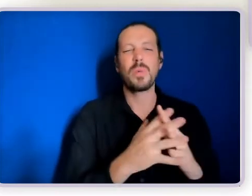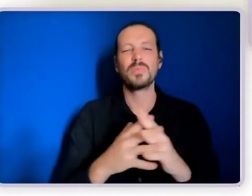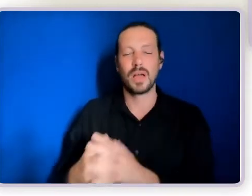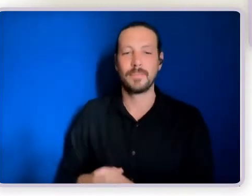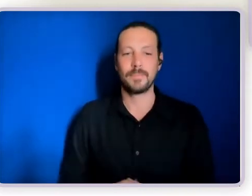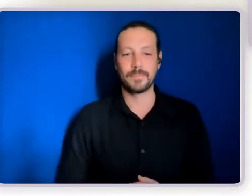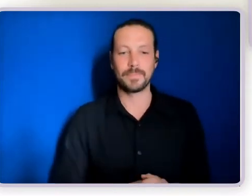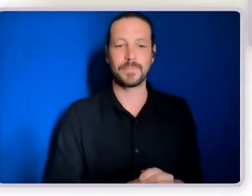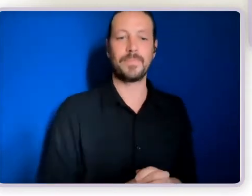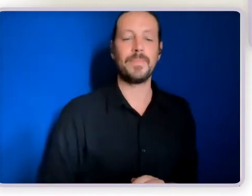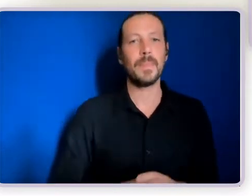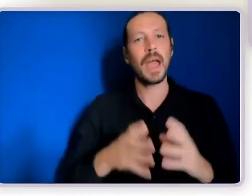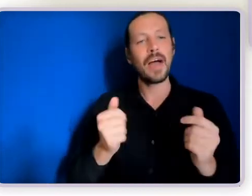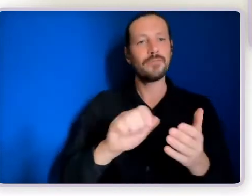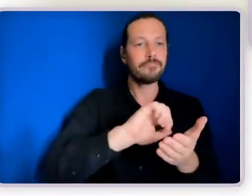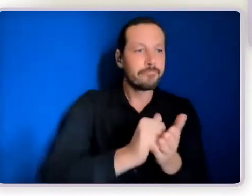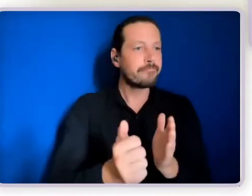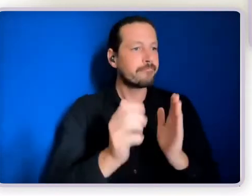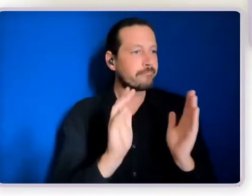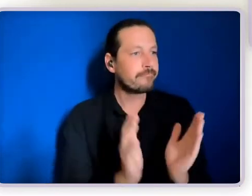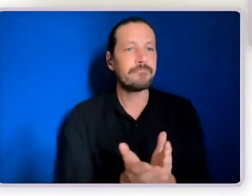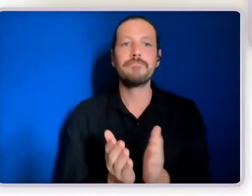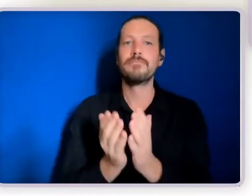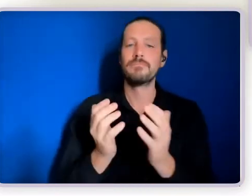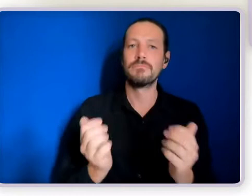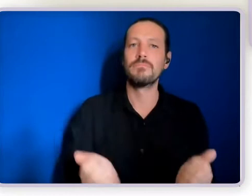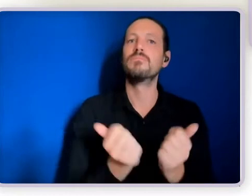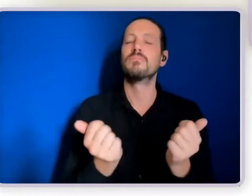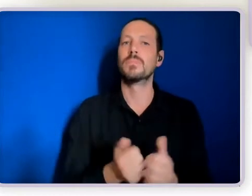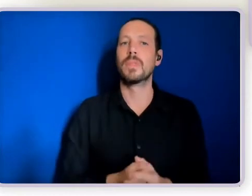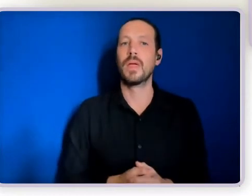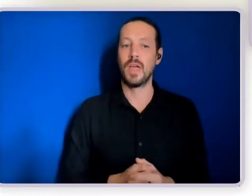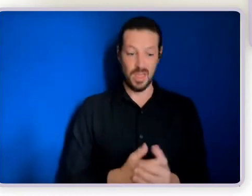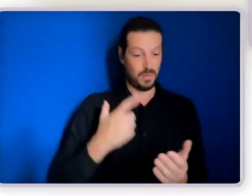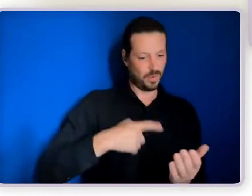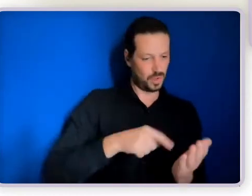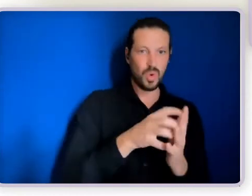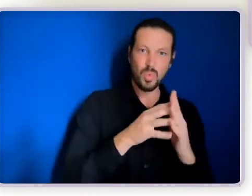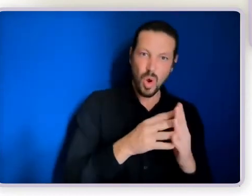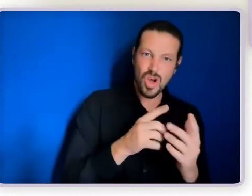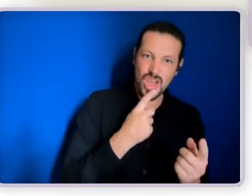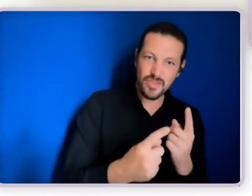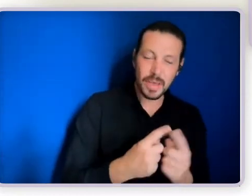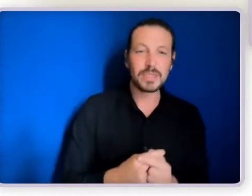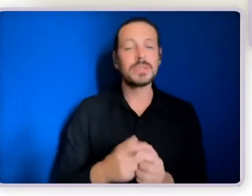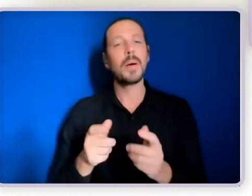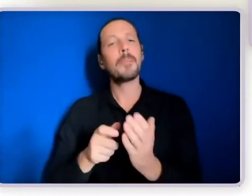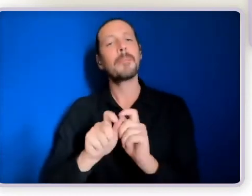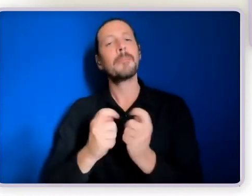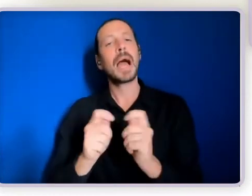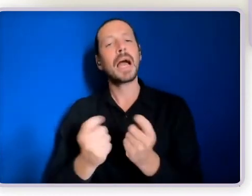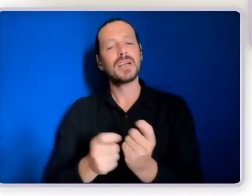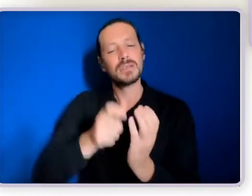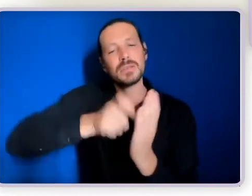publications, books that we promote because we think they're good reads, periodicals that we've produced over many, many